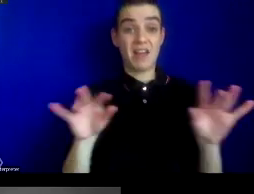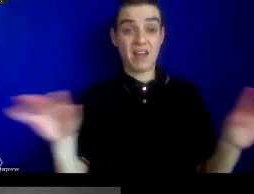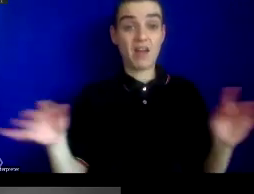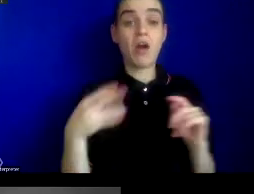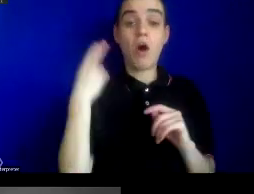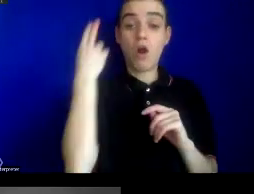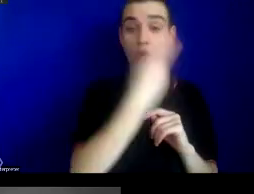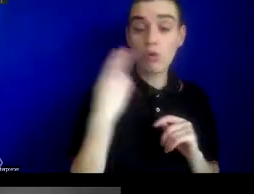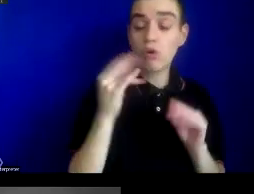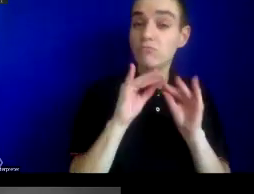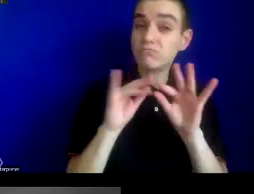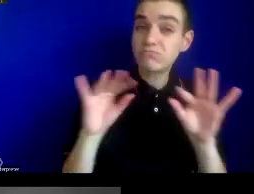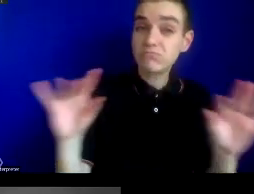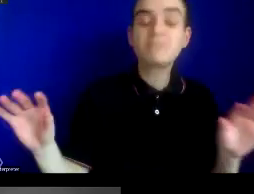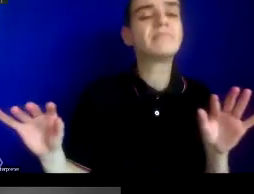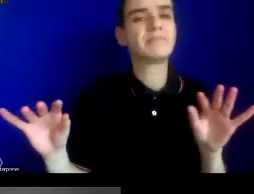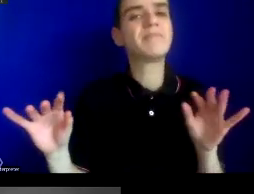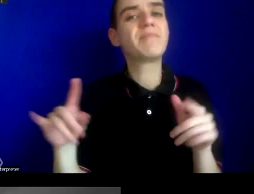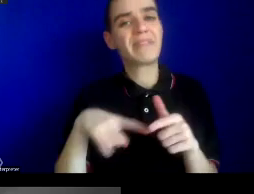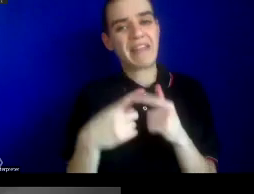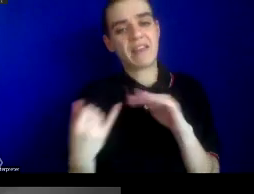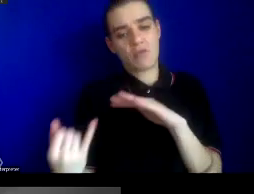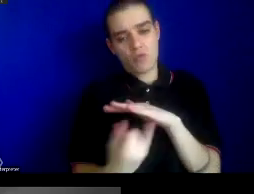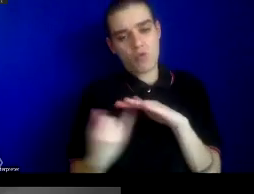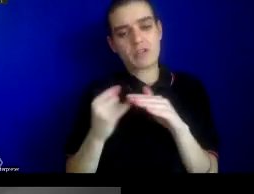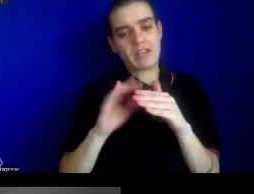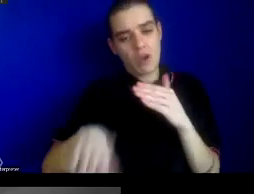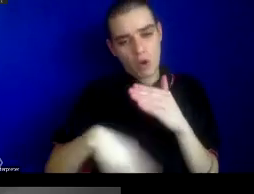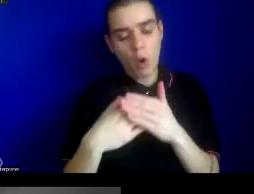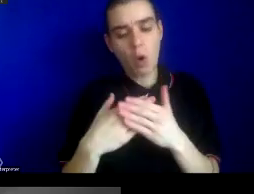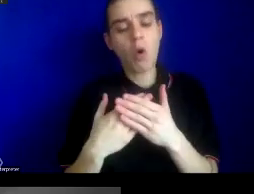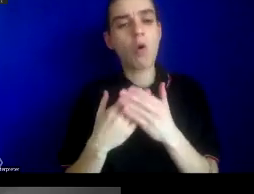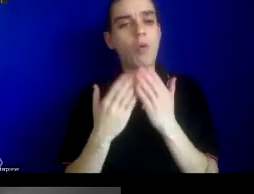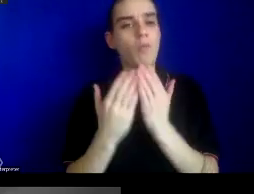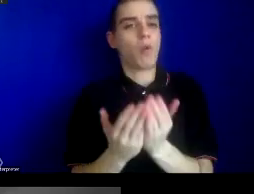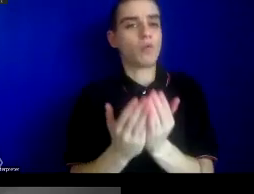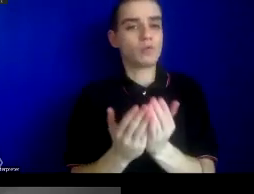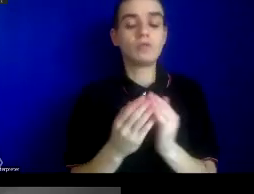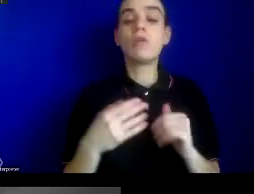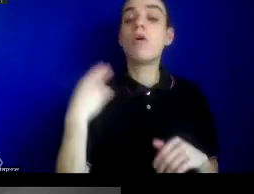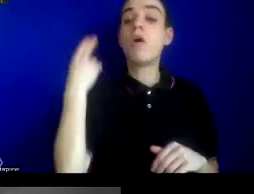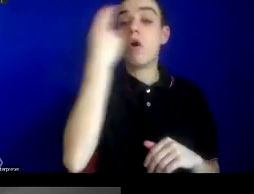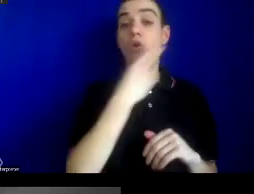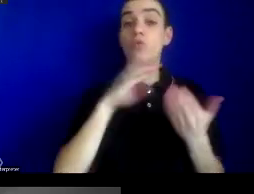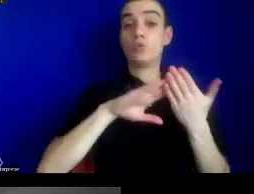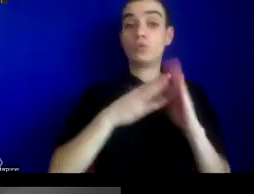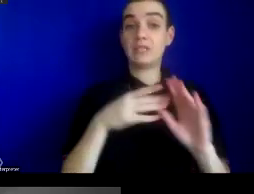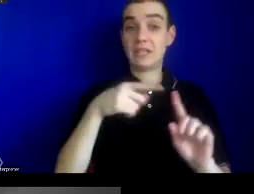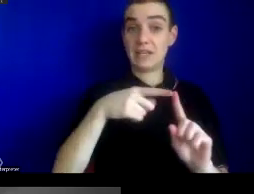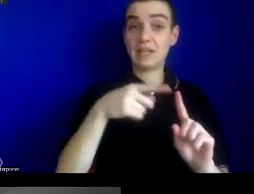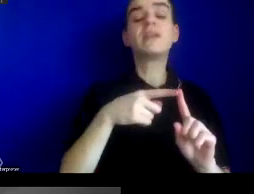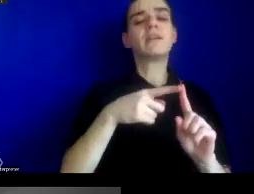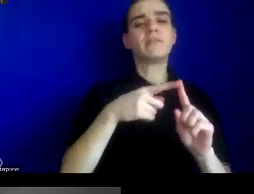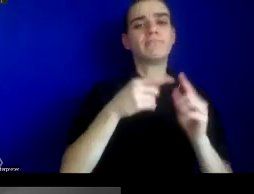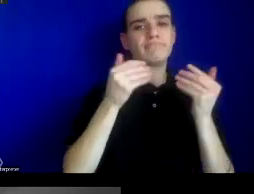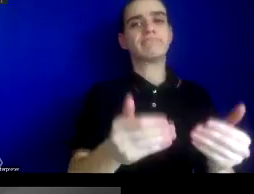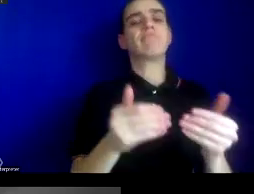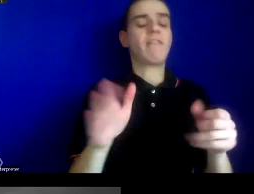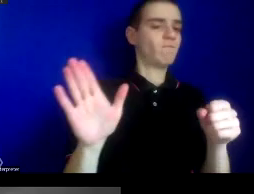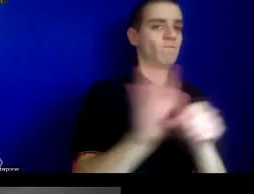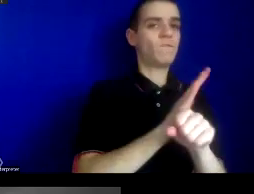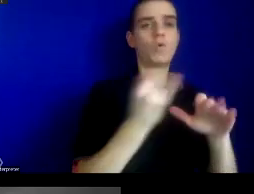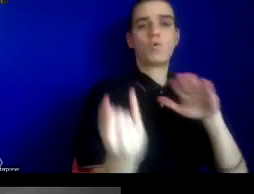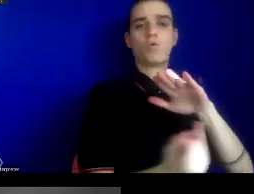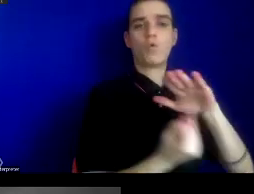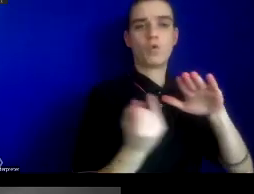borders or quarantined all vessels arriving from its port, the Honolulu city administrators embarked upon a full quarantine of the